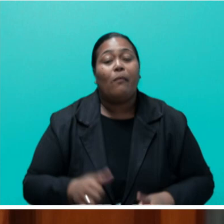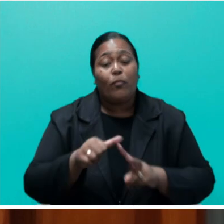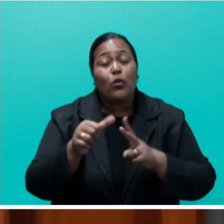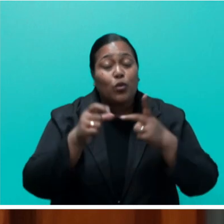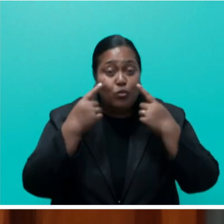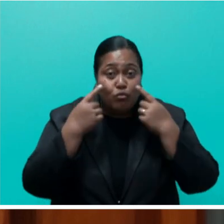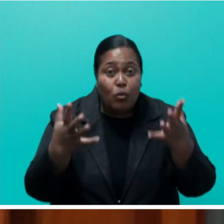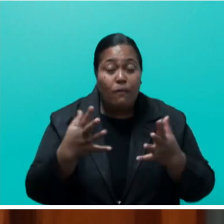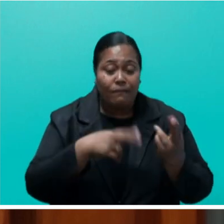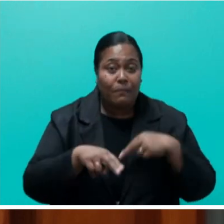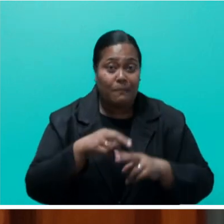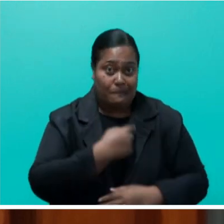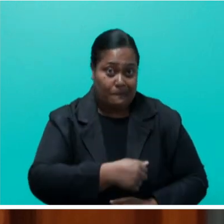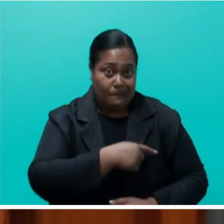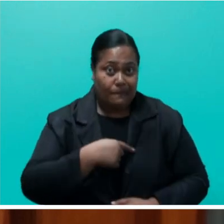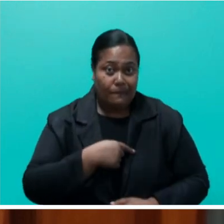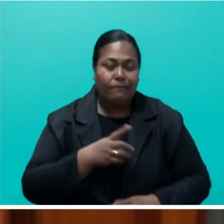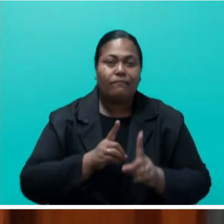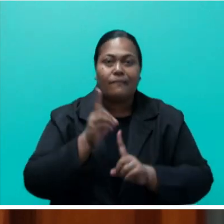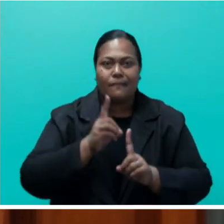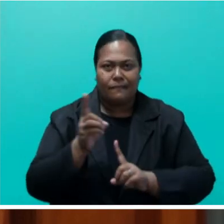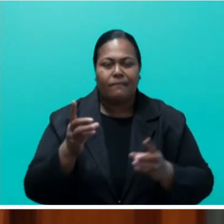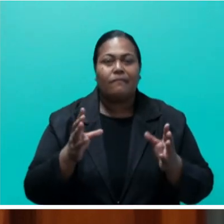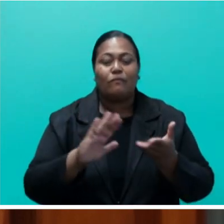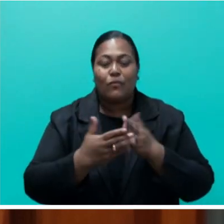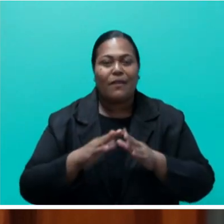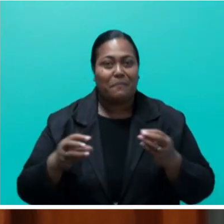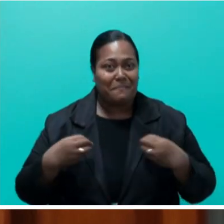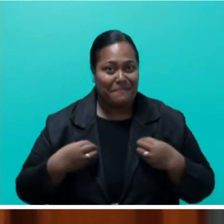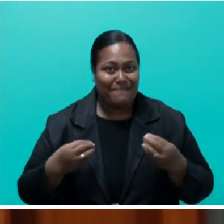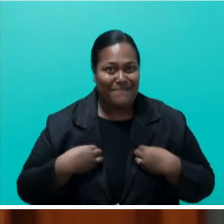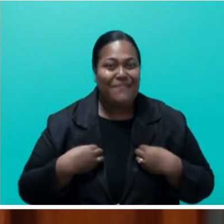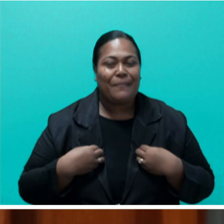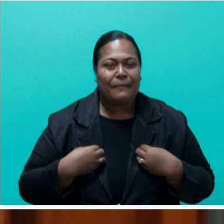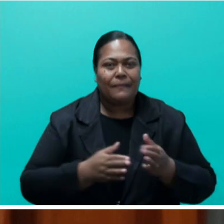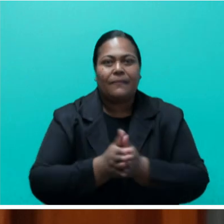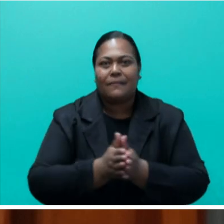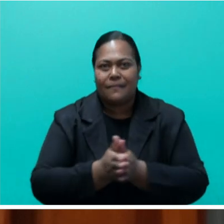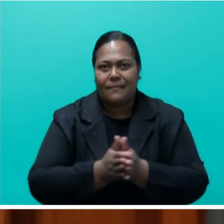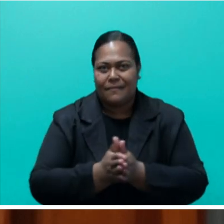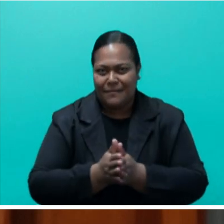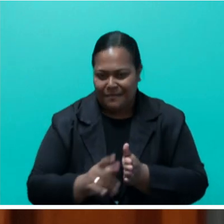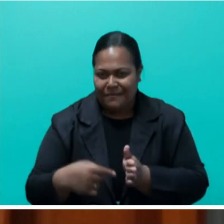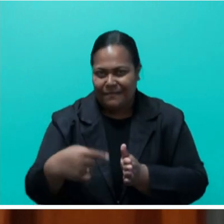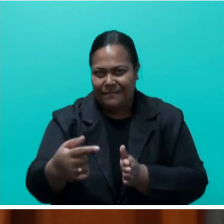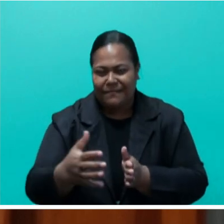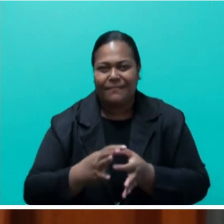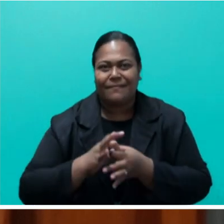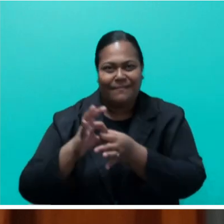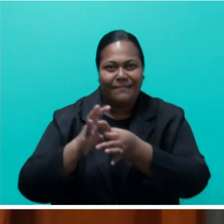Fiji is committed to the development cooperatives, and I look forward to continuing to work to ensure